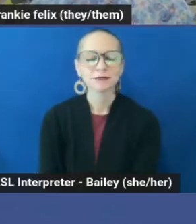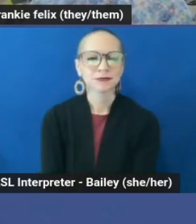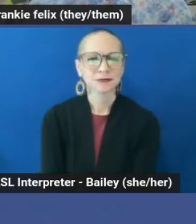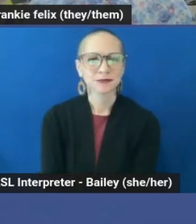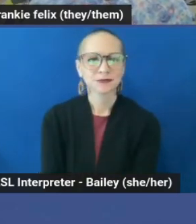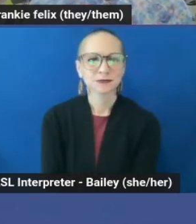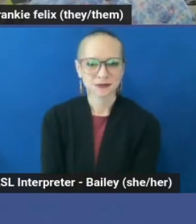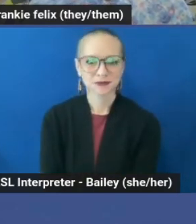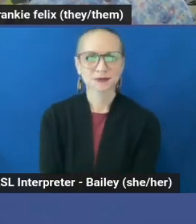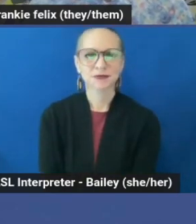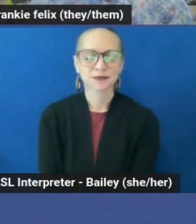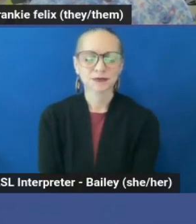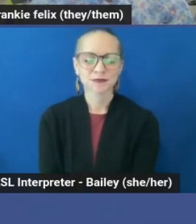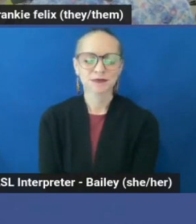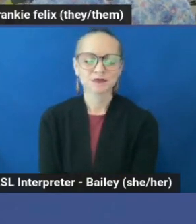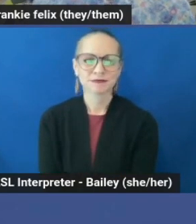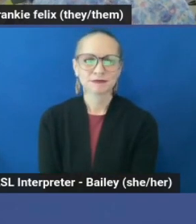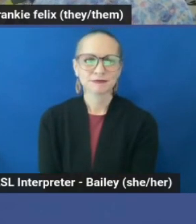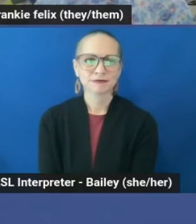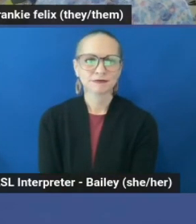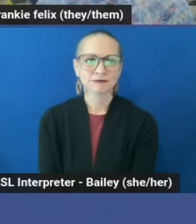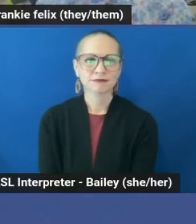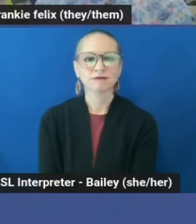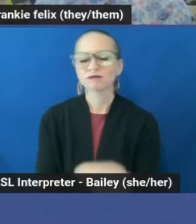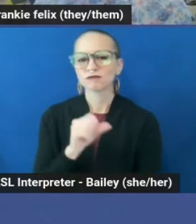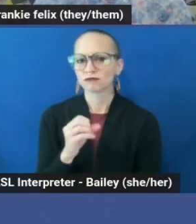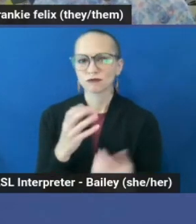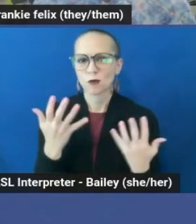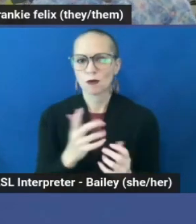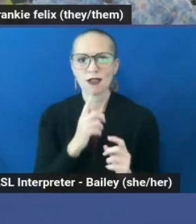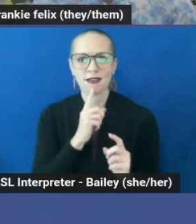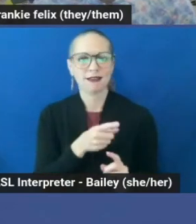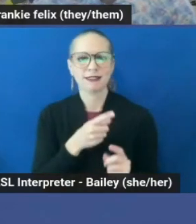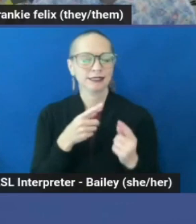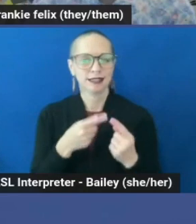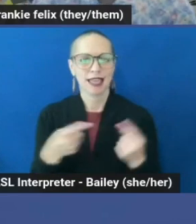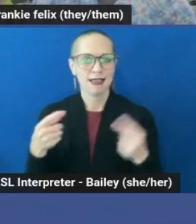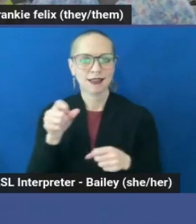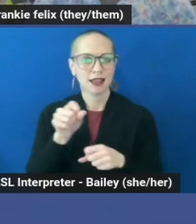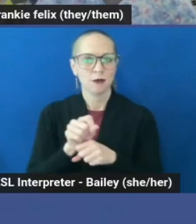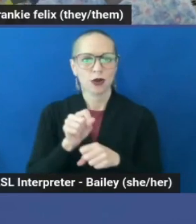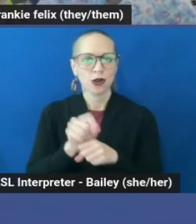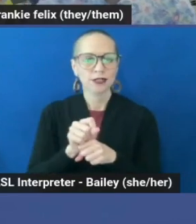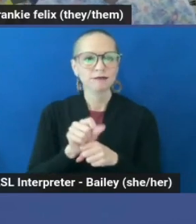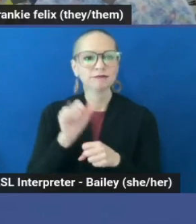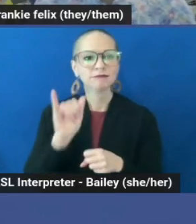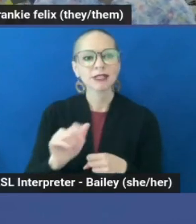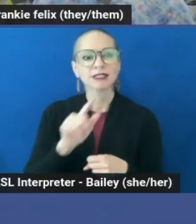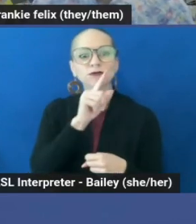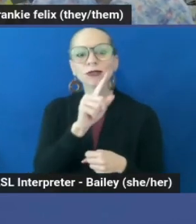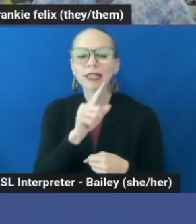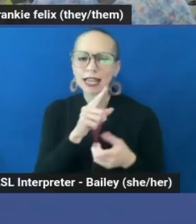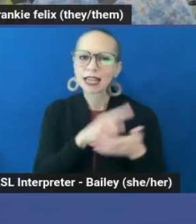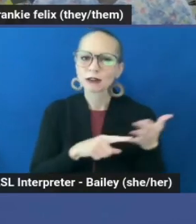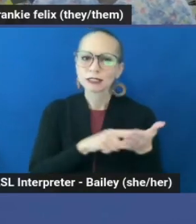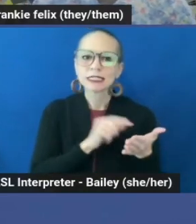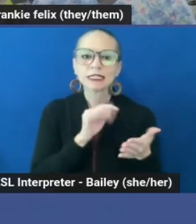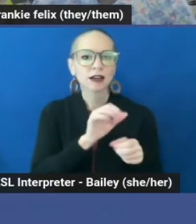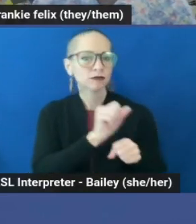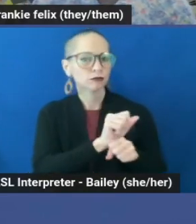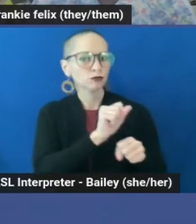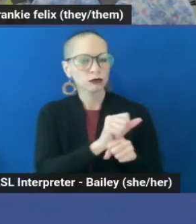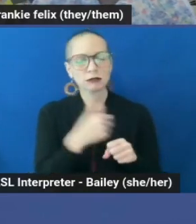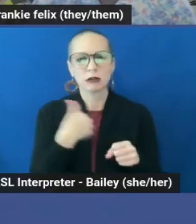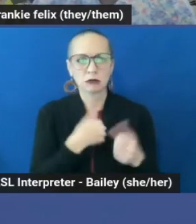Okay. So what is anti-work? Anti-work is a critique of work and jobs as we know